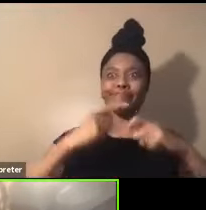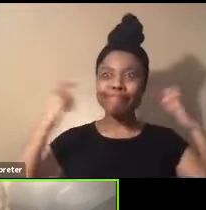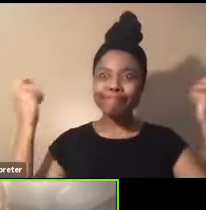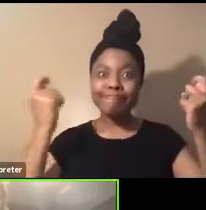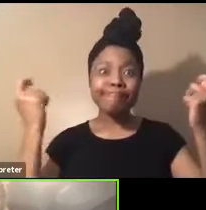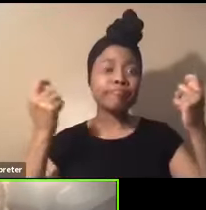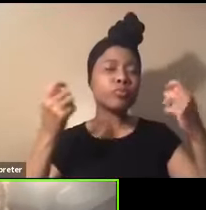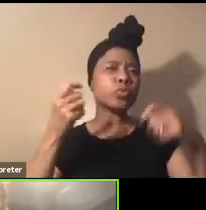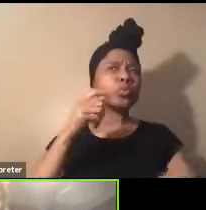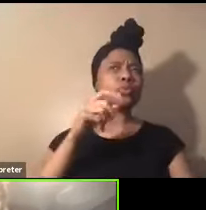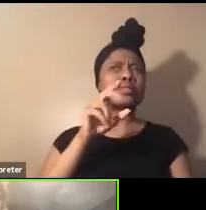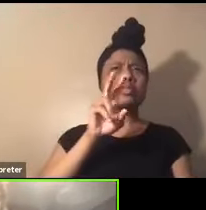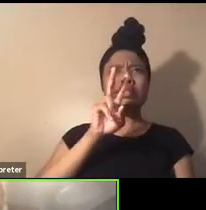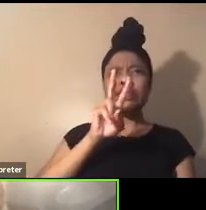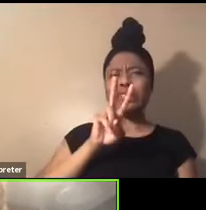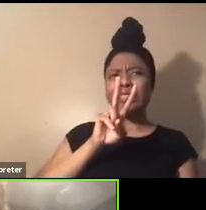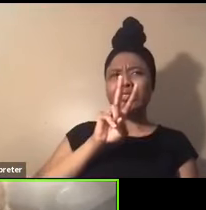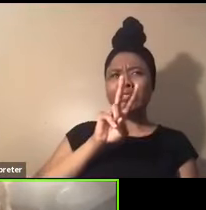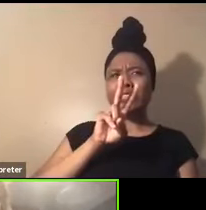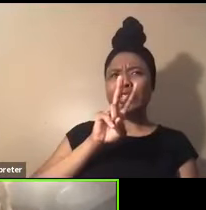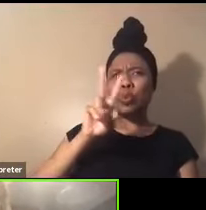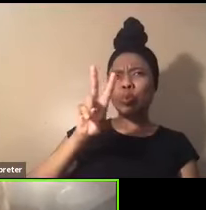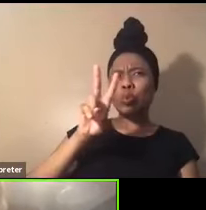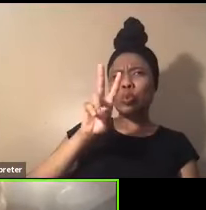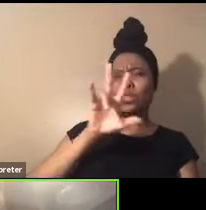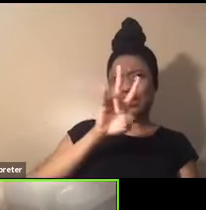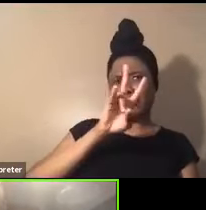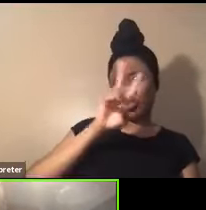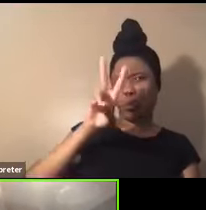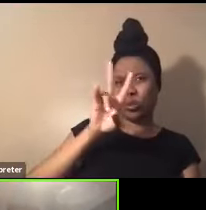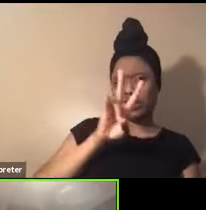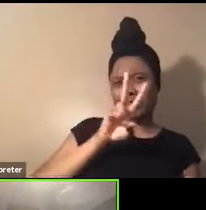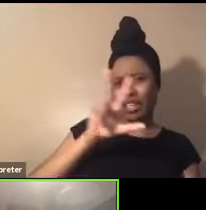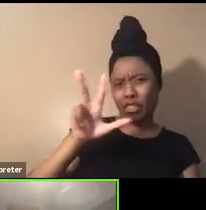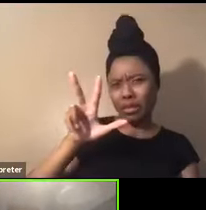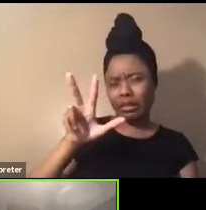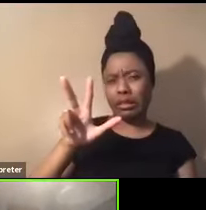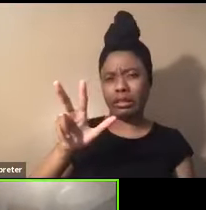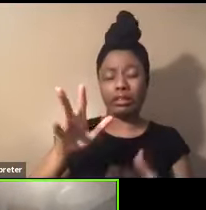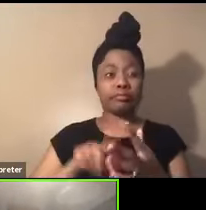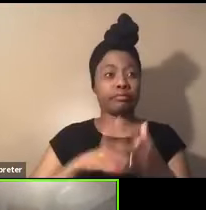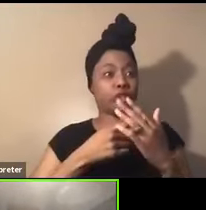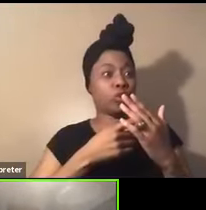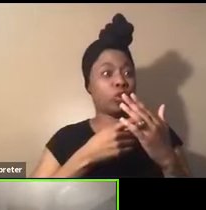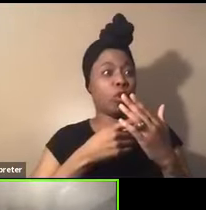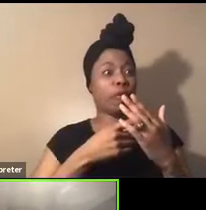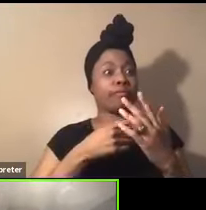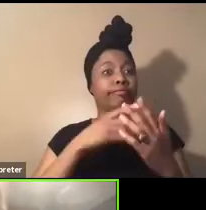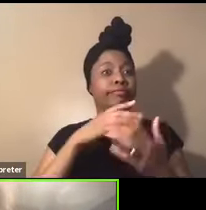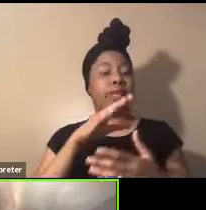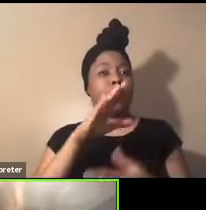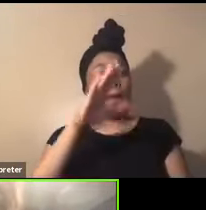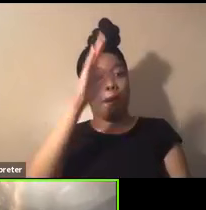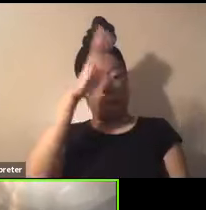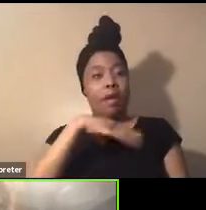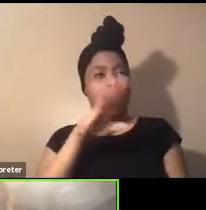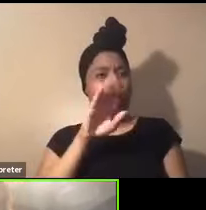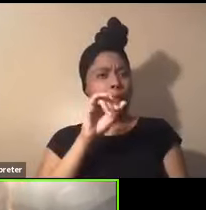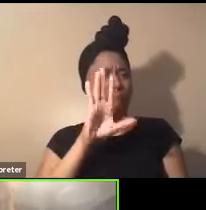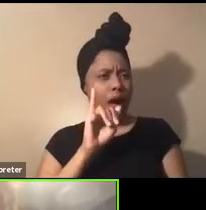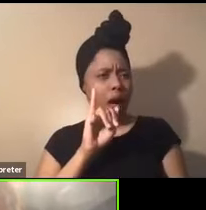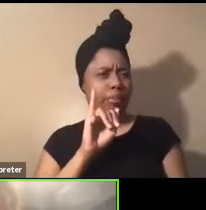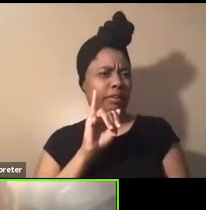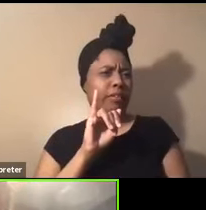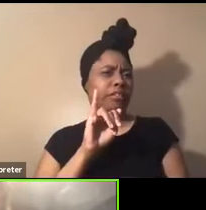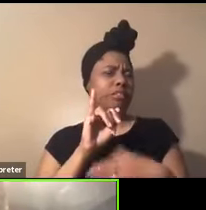either in 72 or 73. And it had started Morris Doty and a man named Bobby. I don't remember Bobby